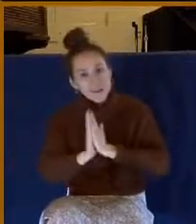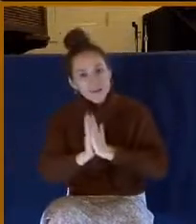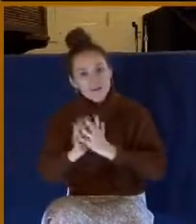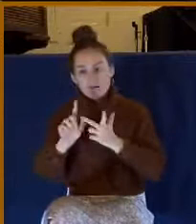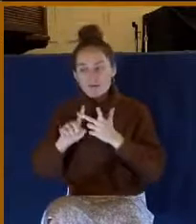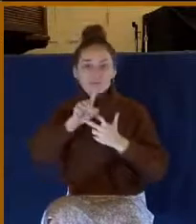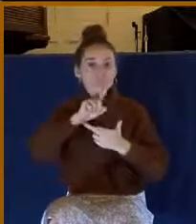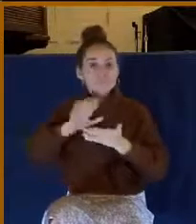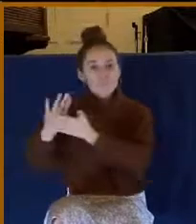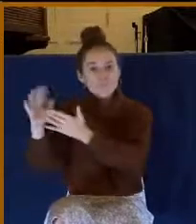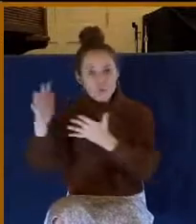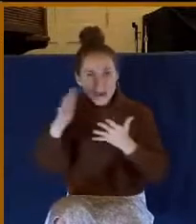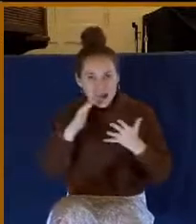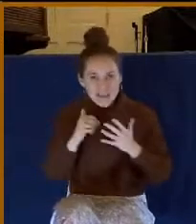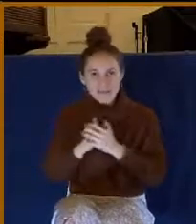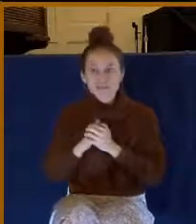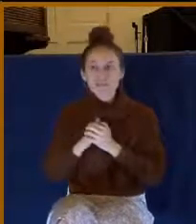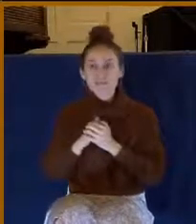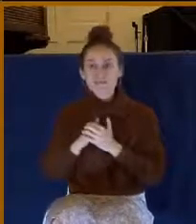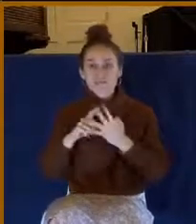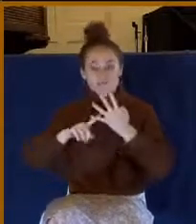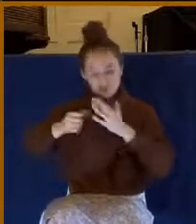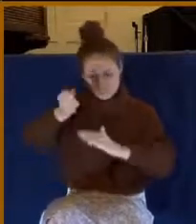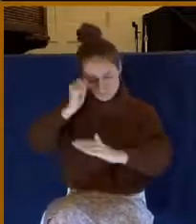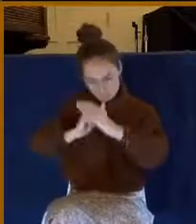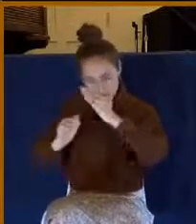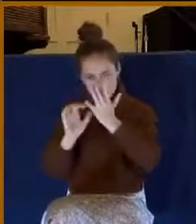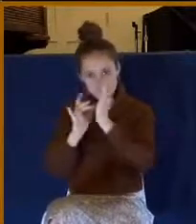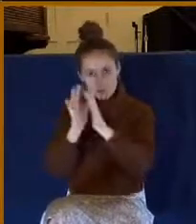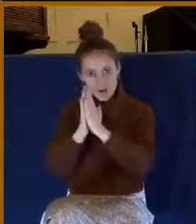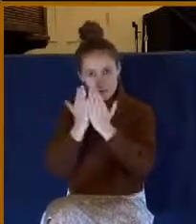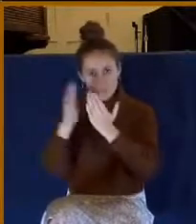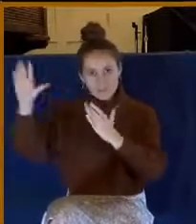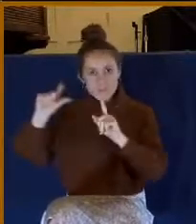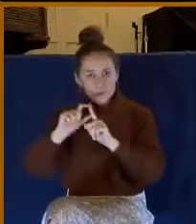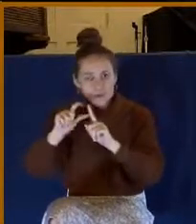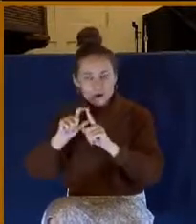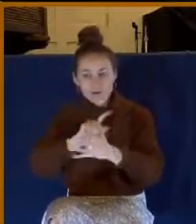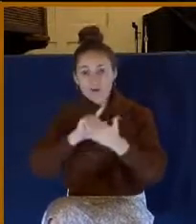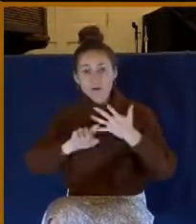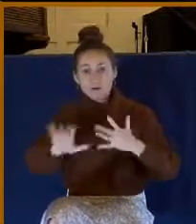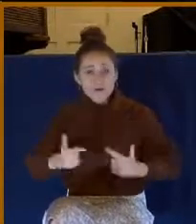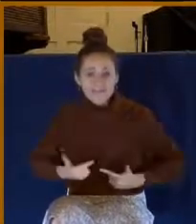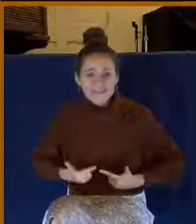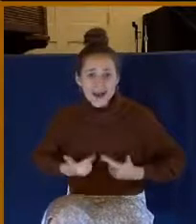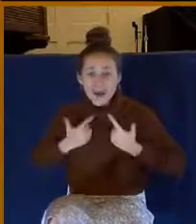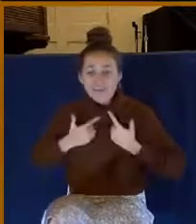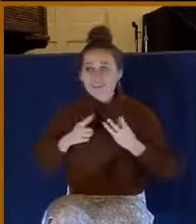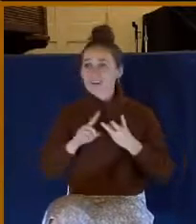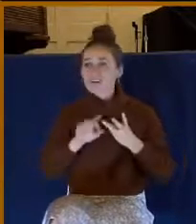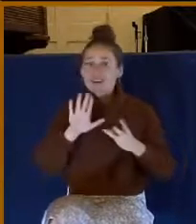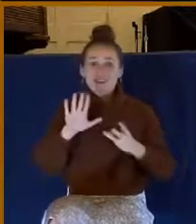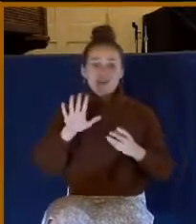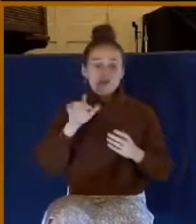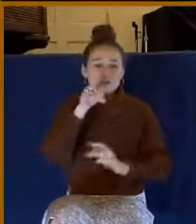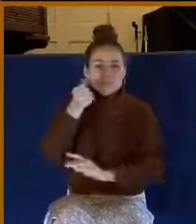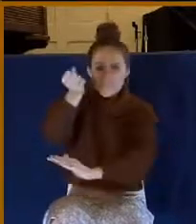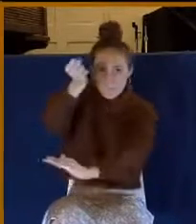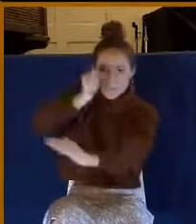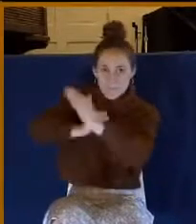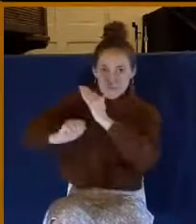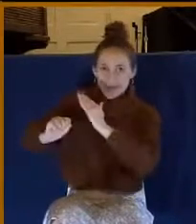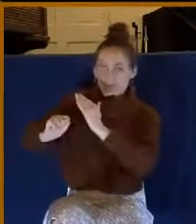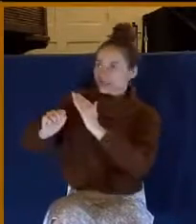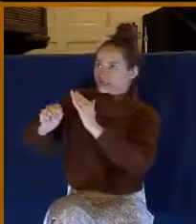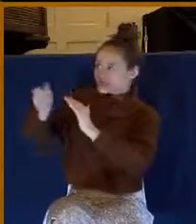praise, your submission to the word of God, your very life, your submission to his preaching,